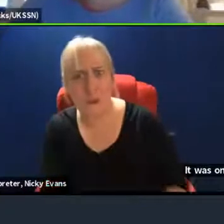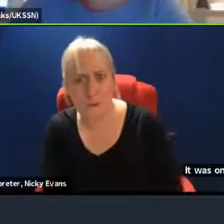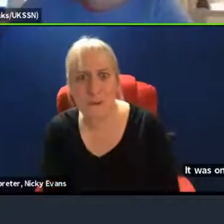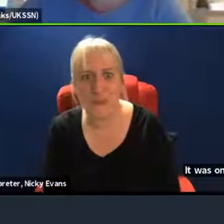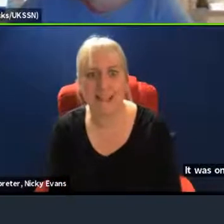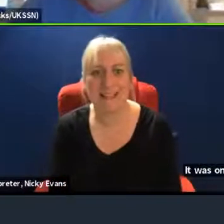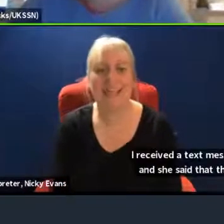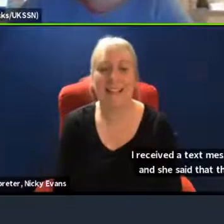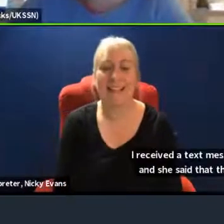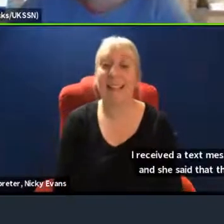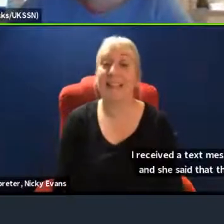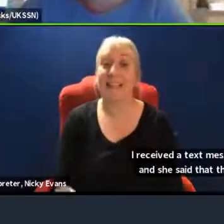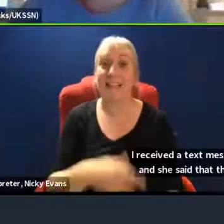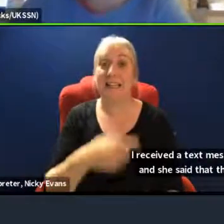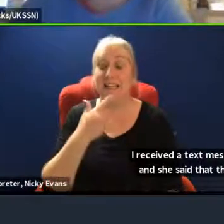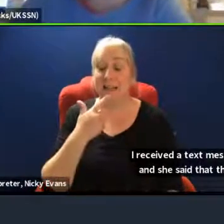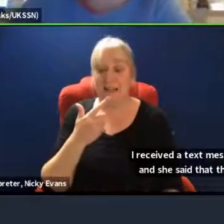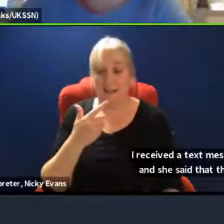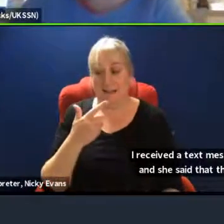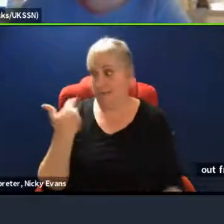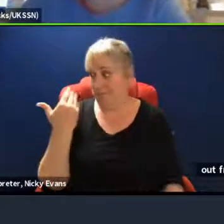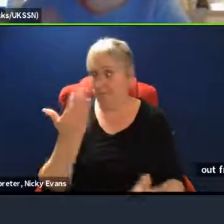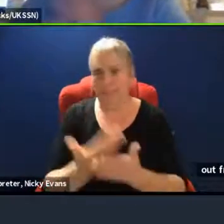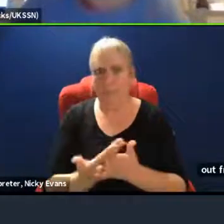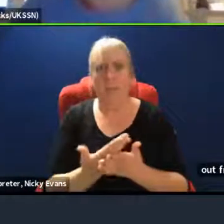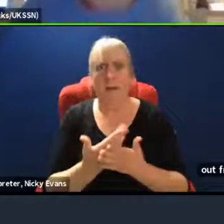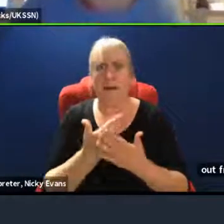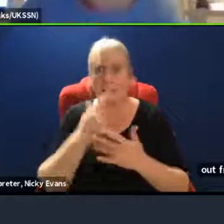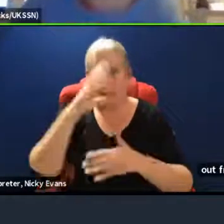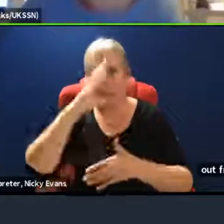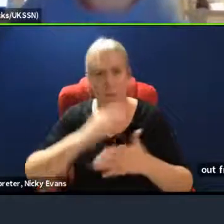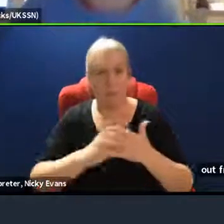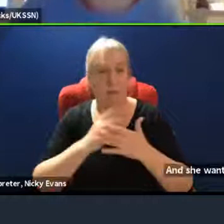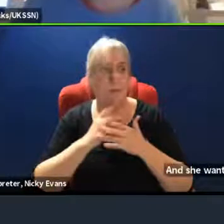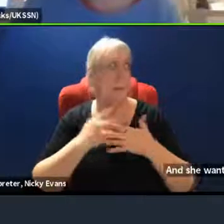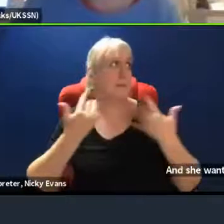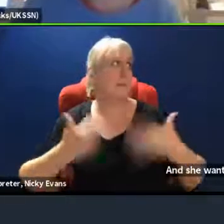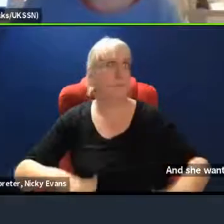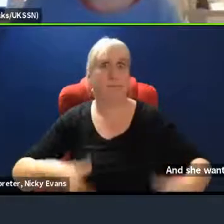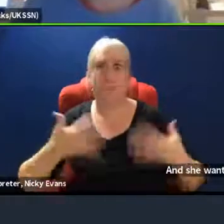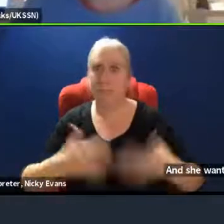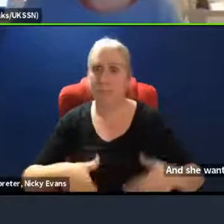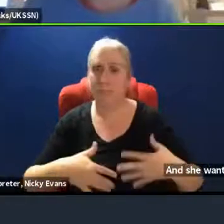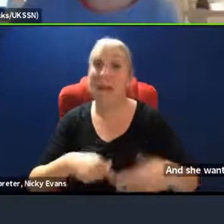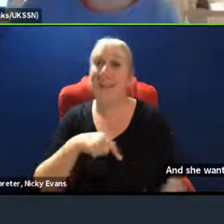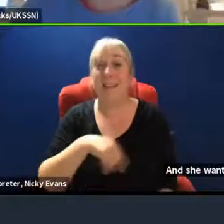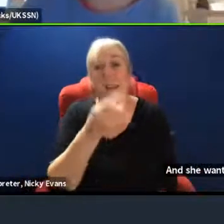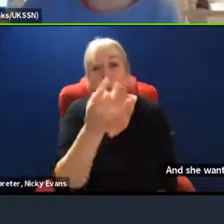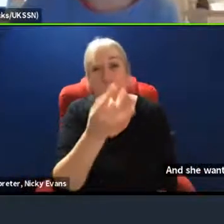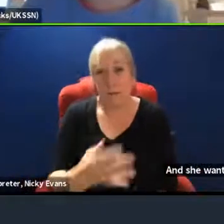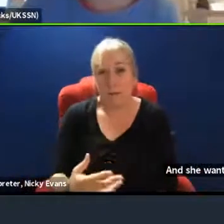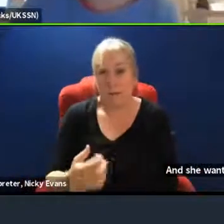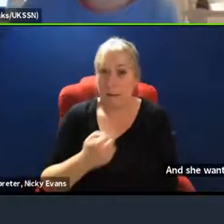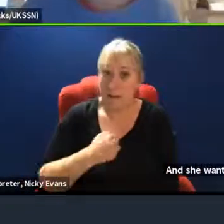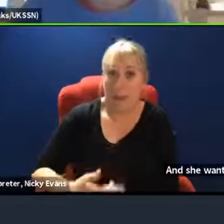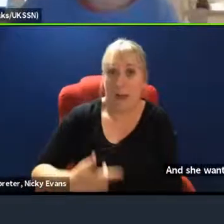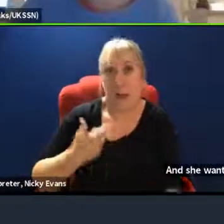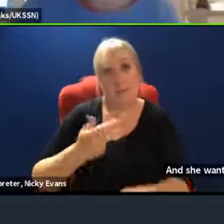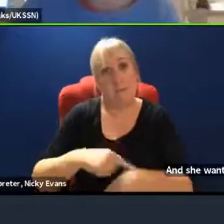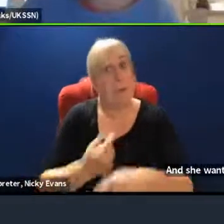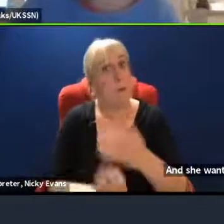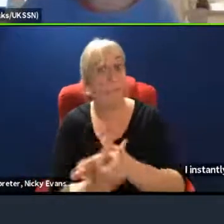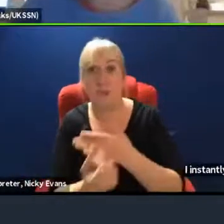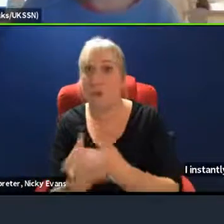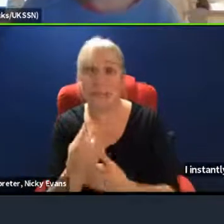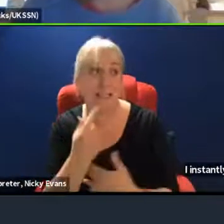this, it's just been a magical experience. It's, it's a one in a lifetime opportunity. I can't put it any other